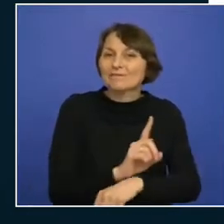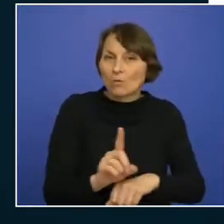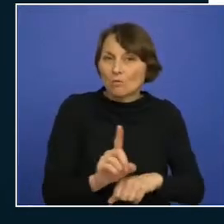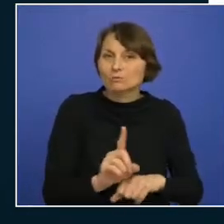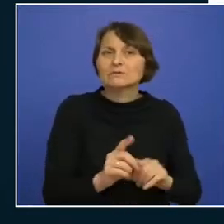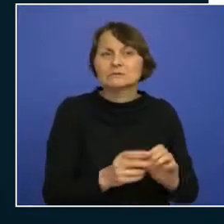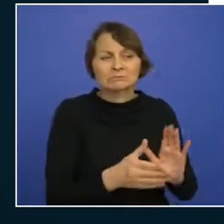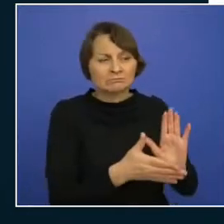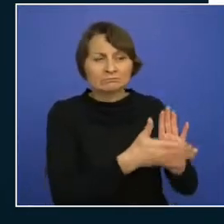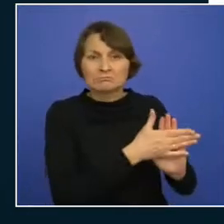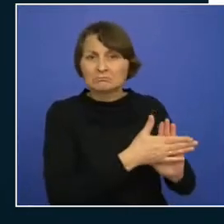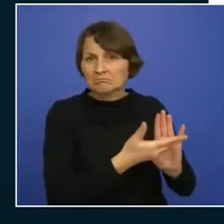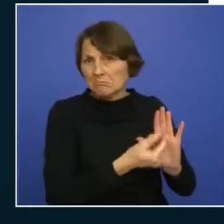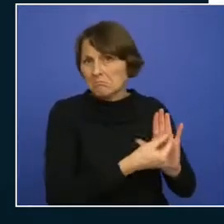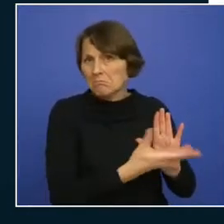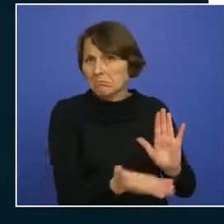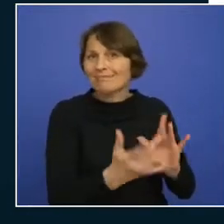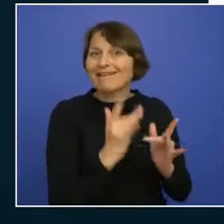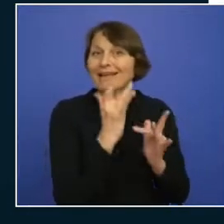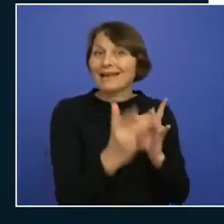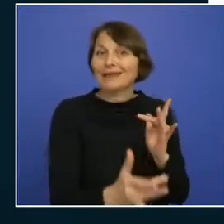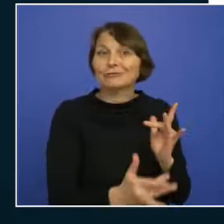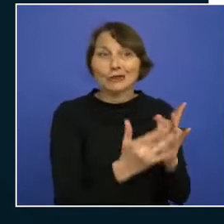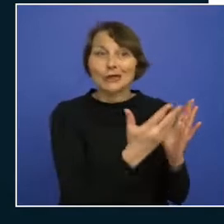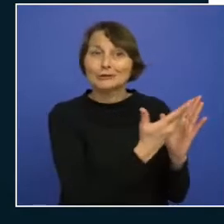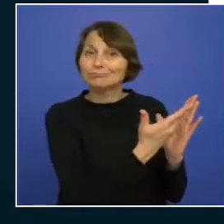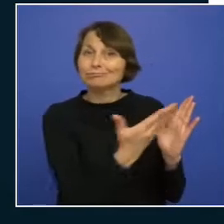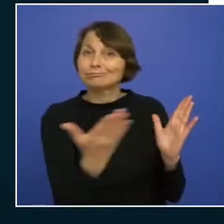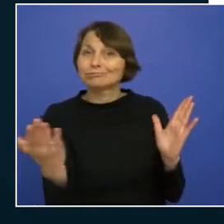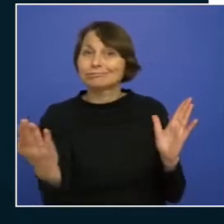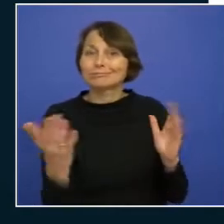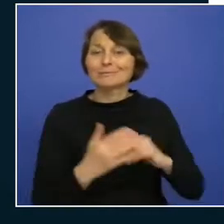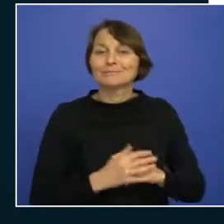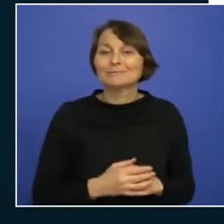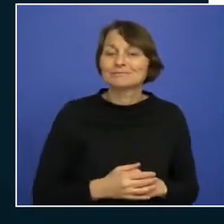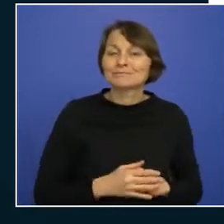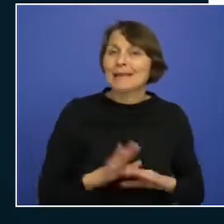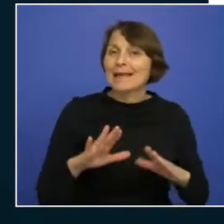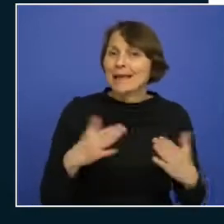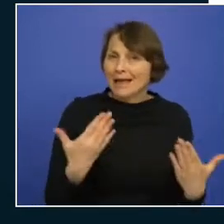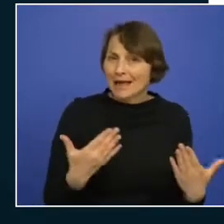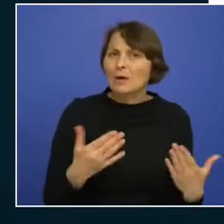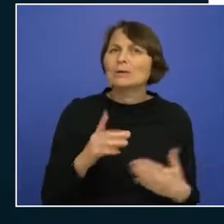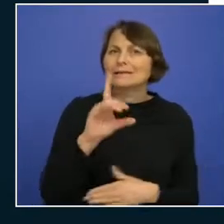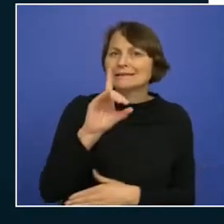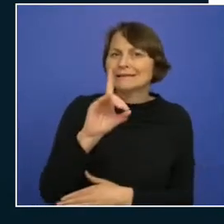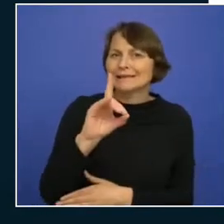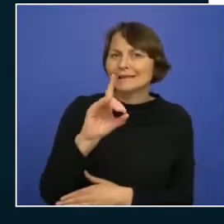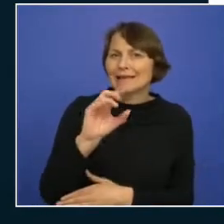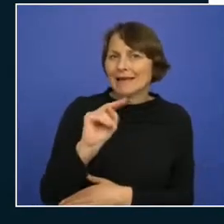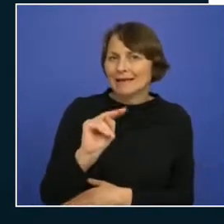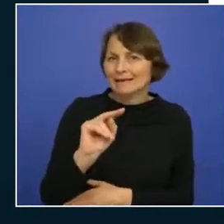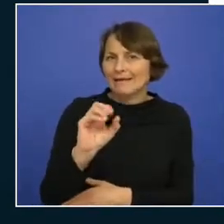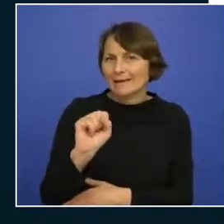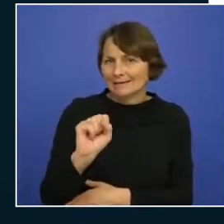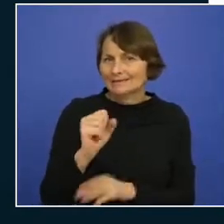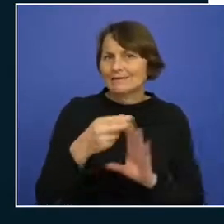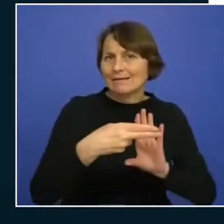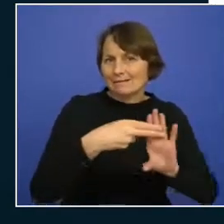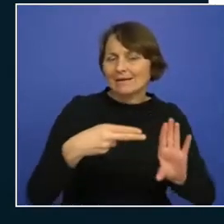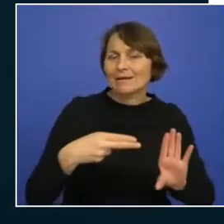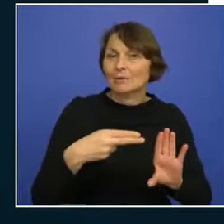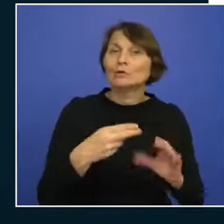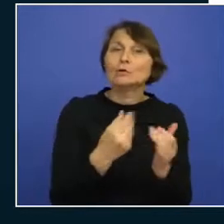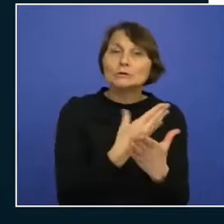through the internet and they are also accessible using a DNS name so certain resources have to